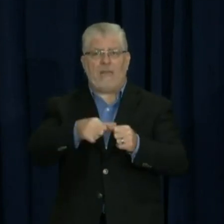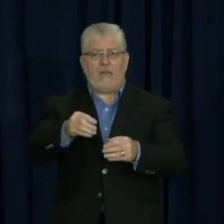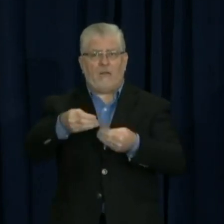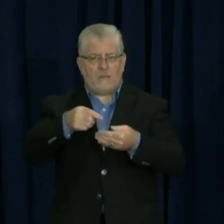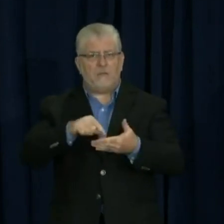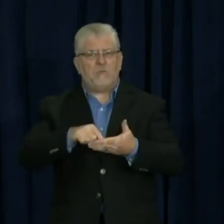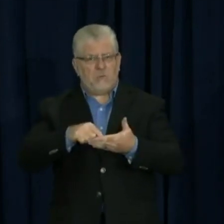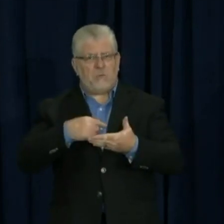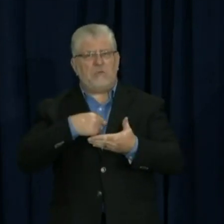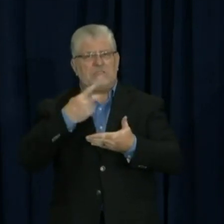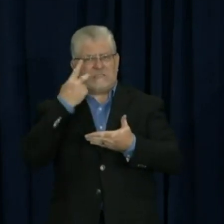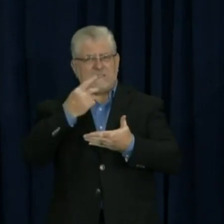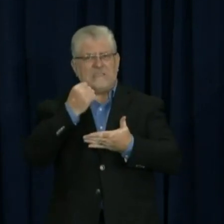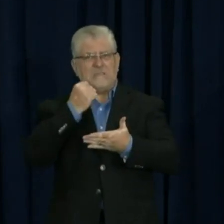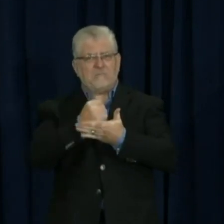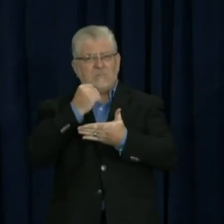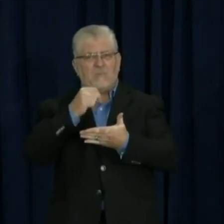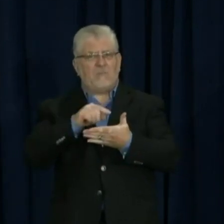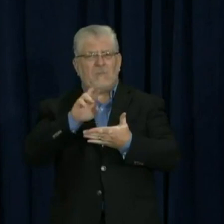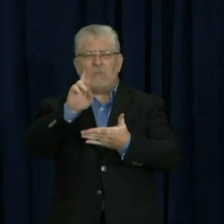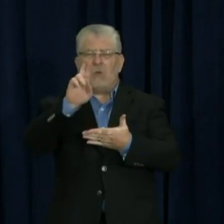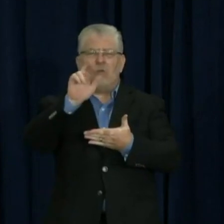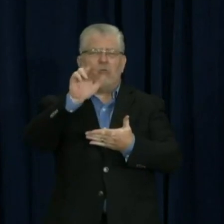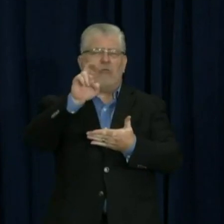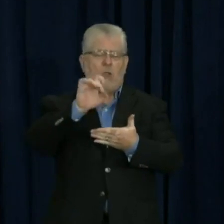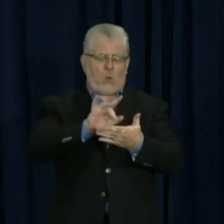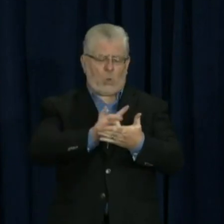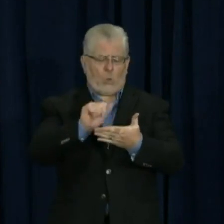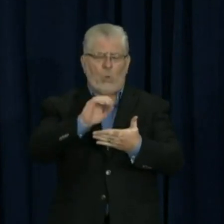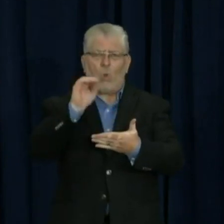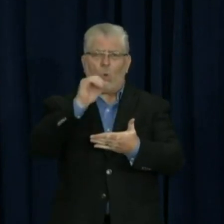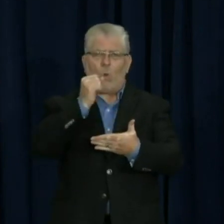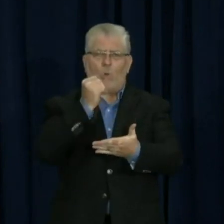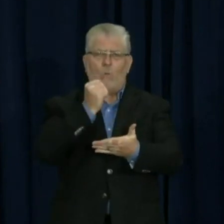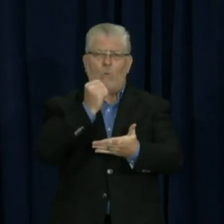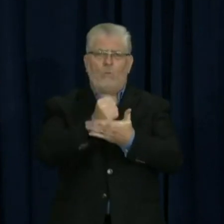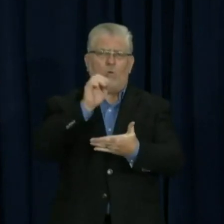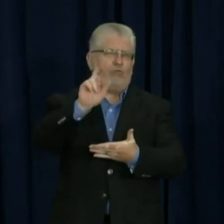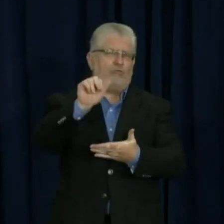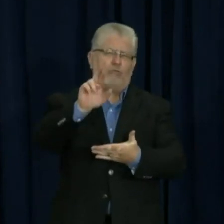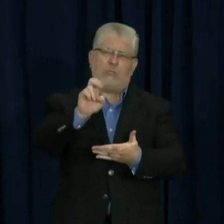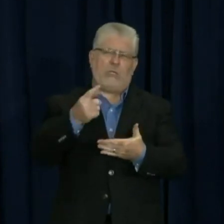postmarked. It's rare, right? Same for business reply mail. They just,